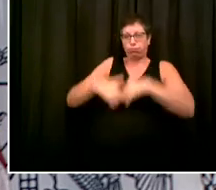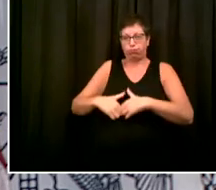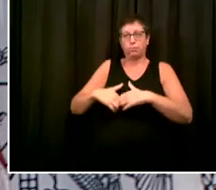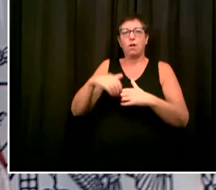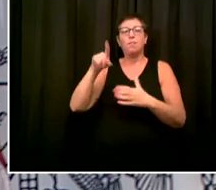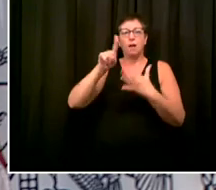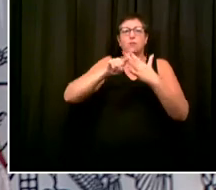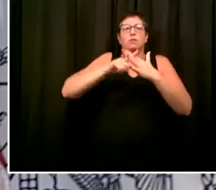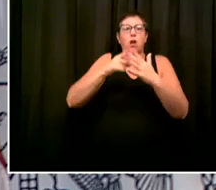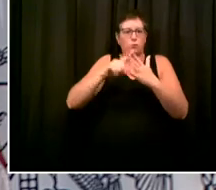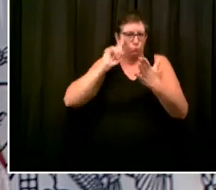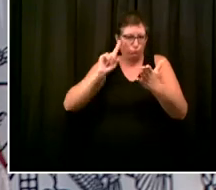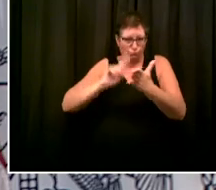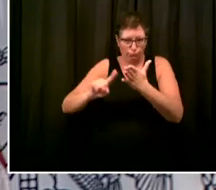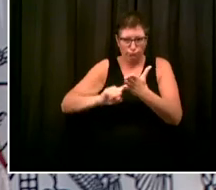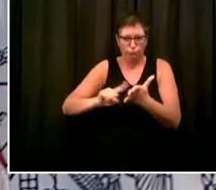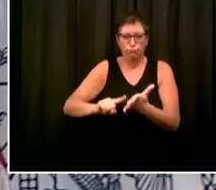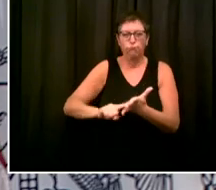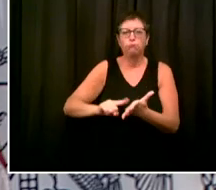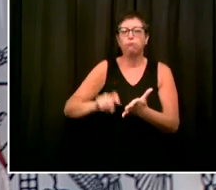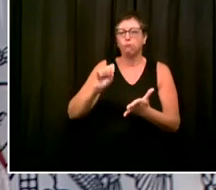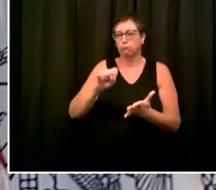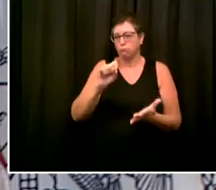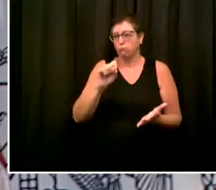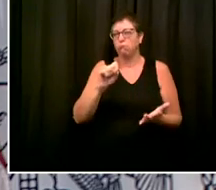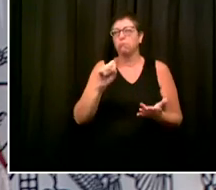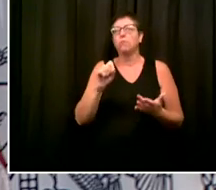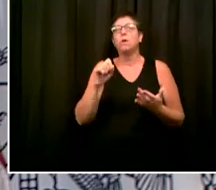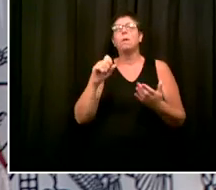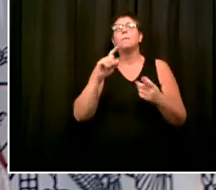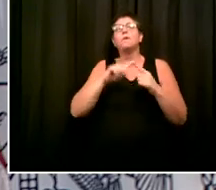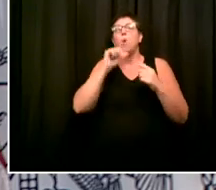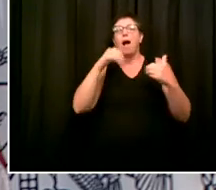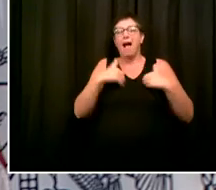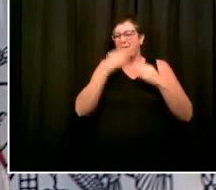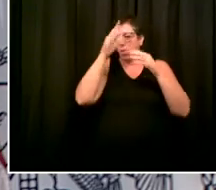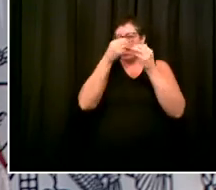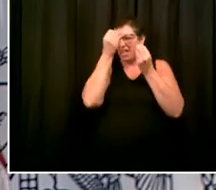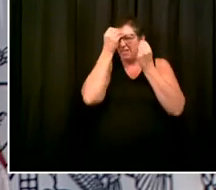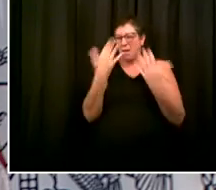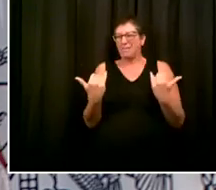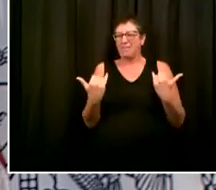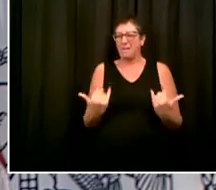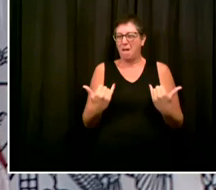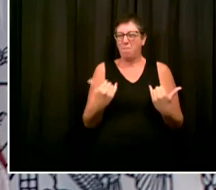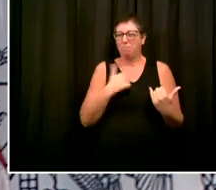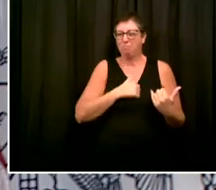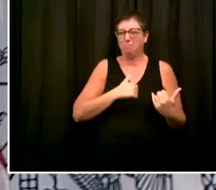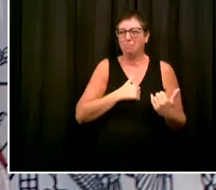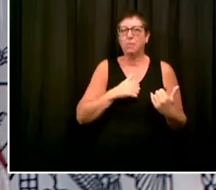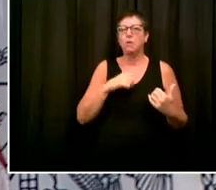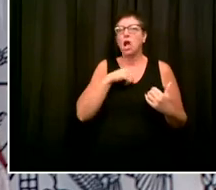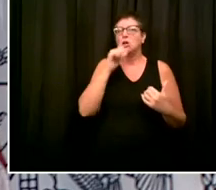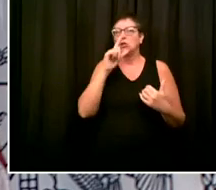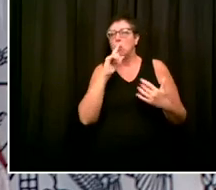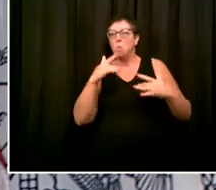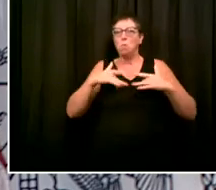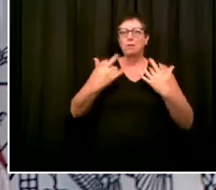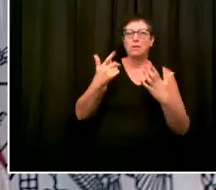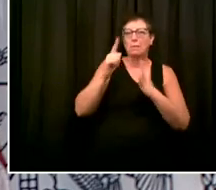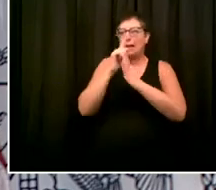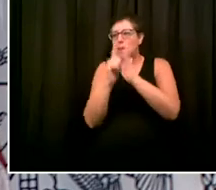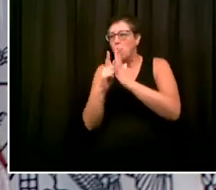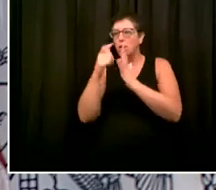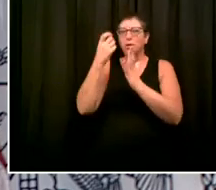for you about where that stands. I don't know the legal realities, et cetera, around the release of the specific